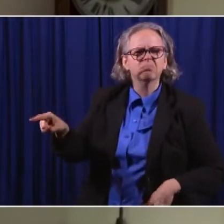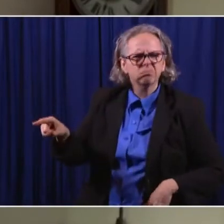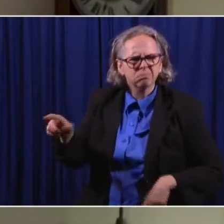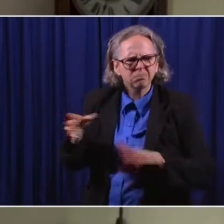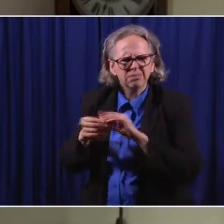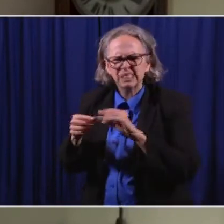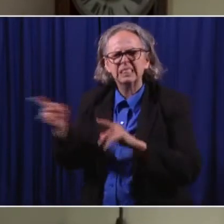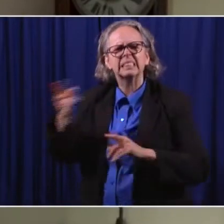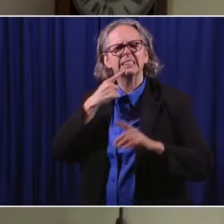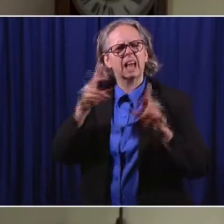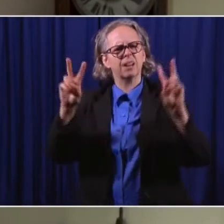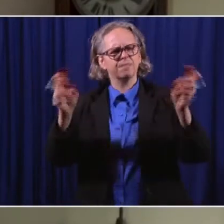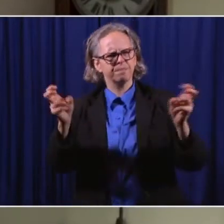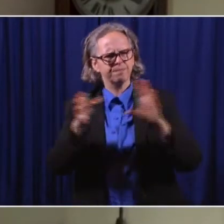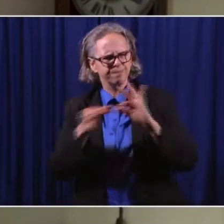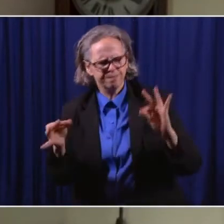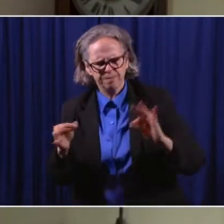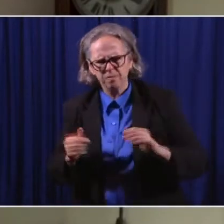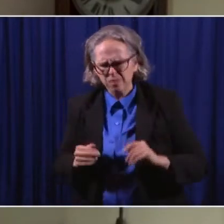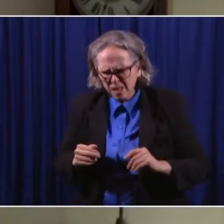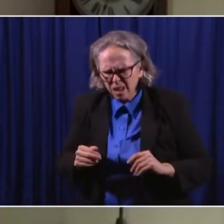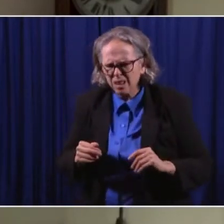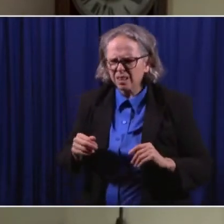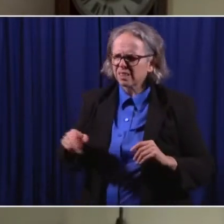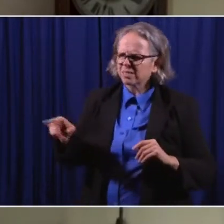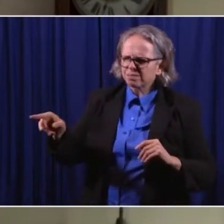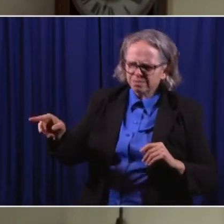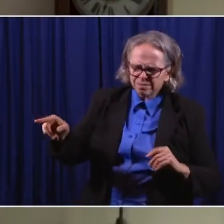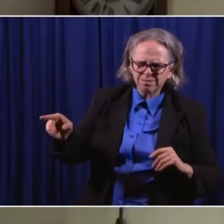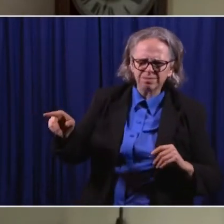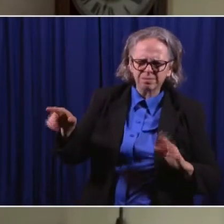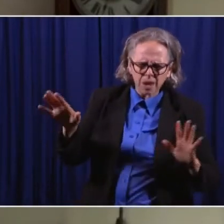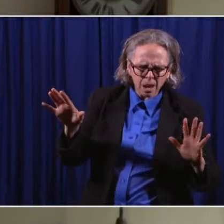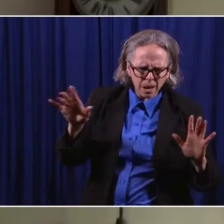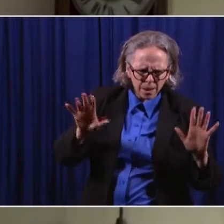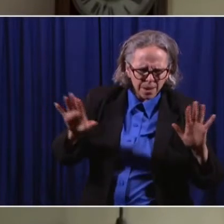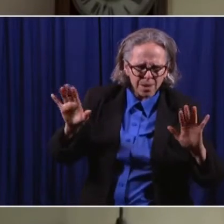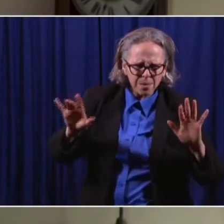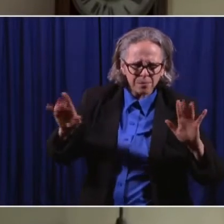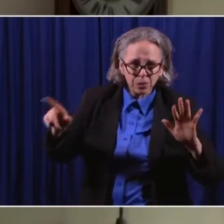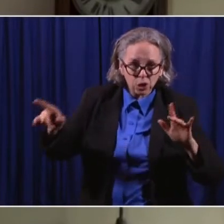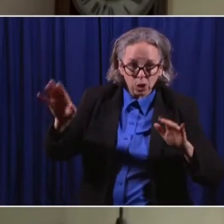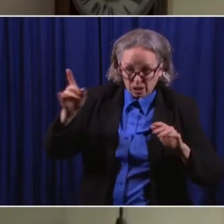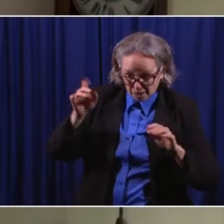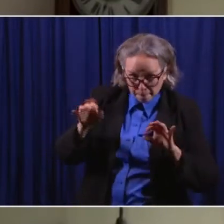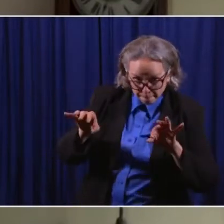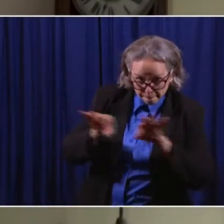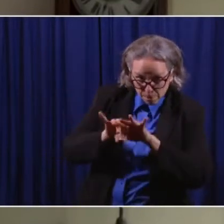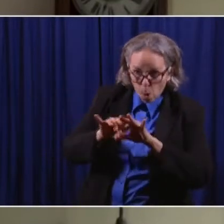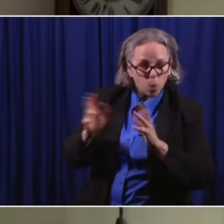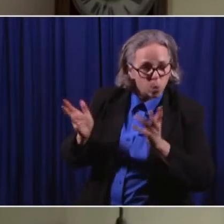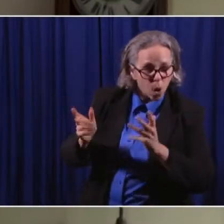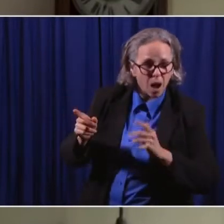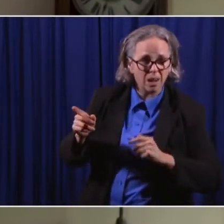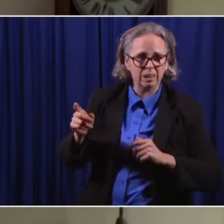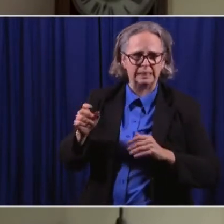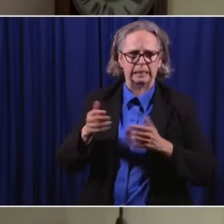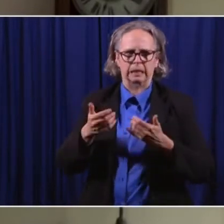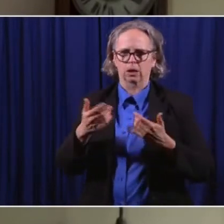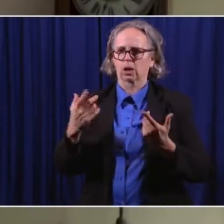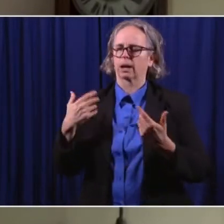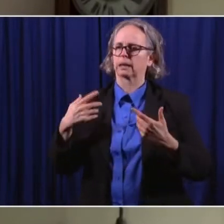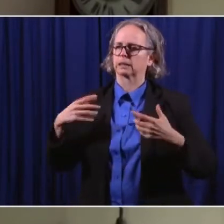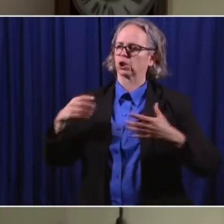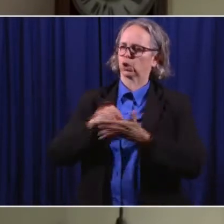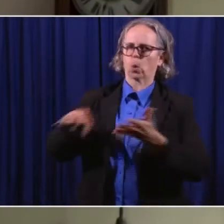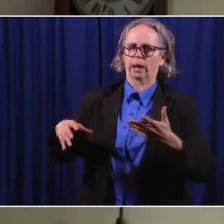you know, what's important is there still be stuff to do on campus, because if the university is not